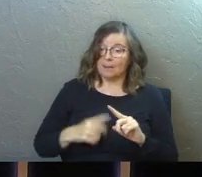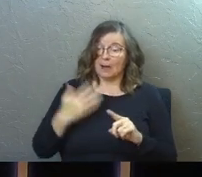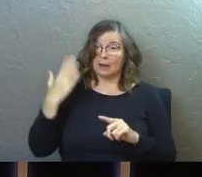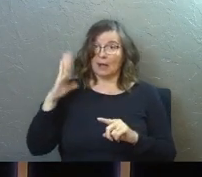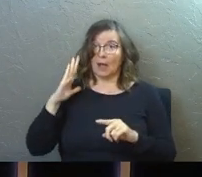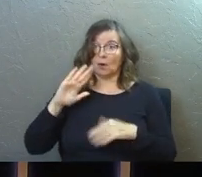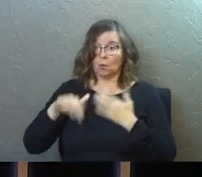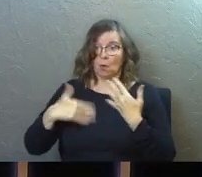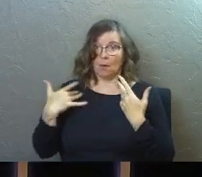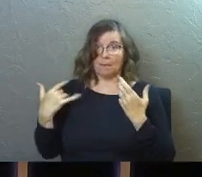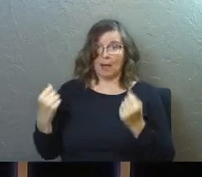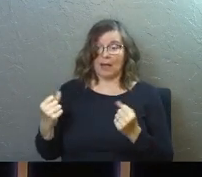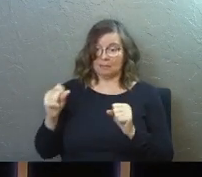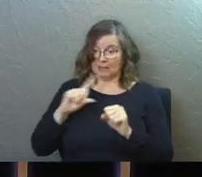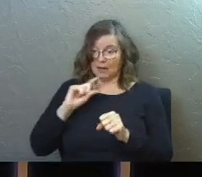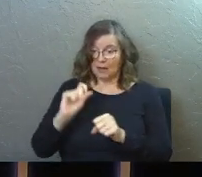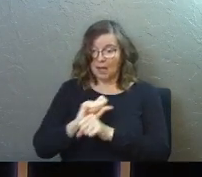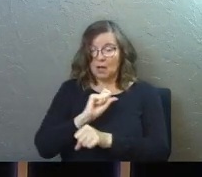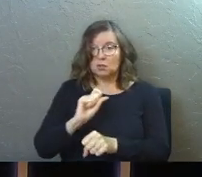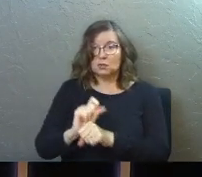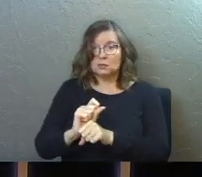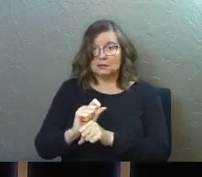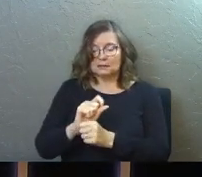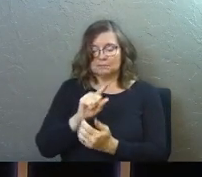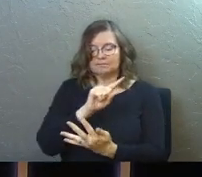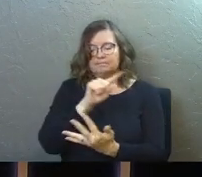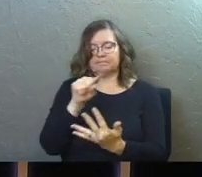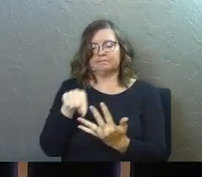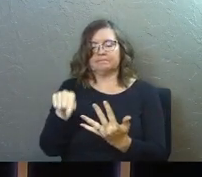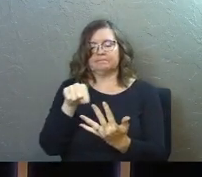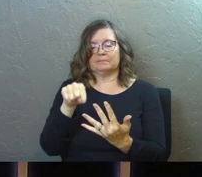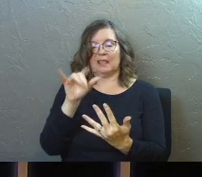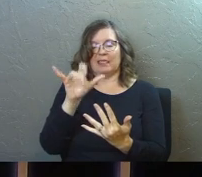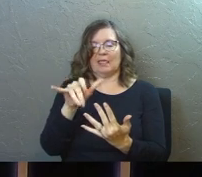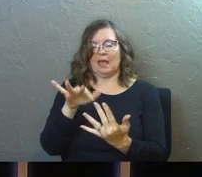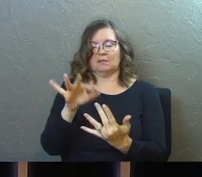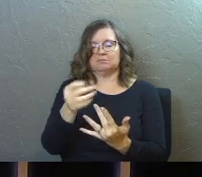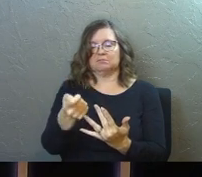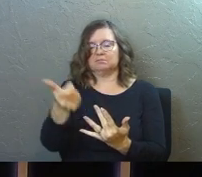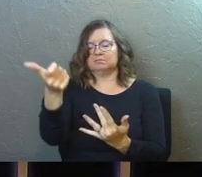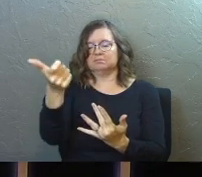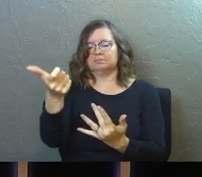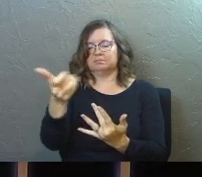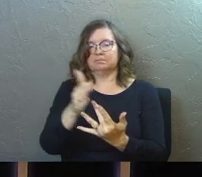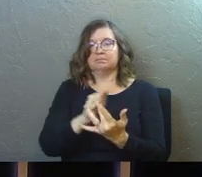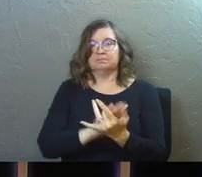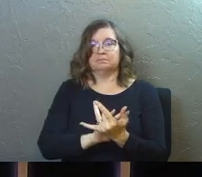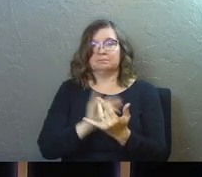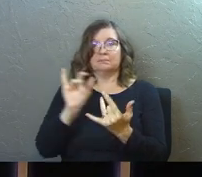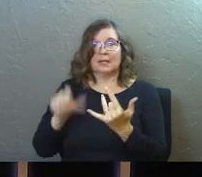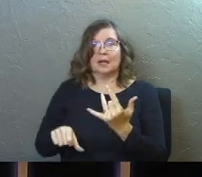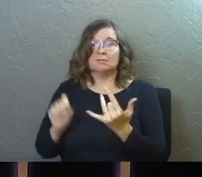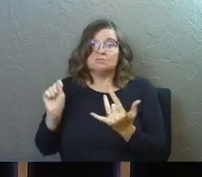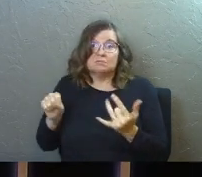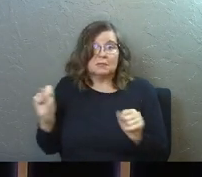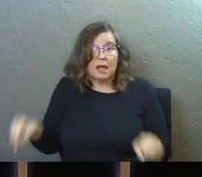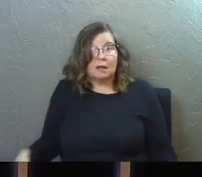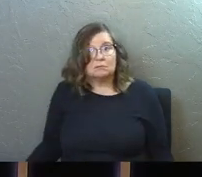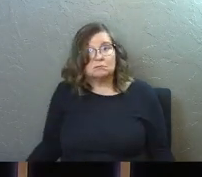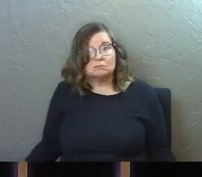almighty God, can he actually select surgically what to remove from his own memory banks? Yeah.